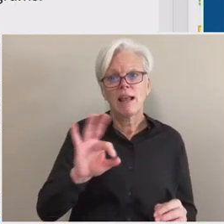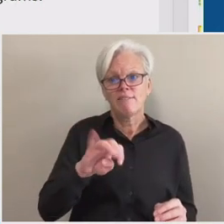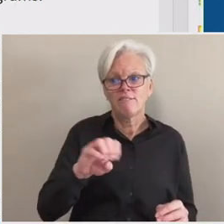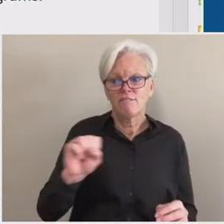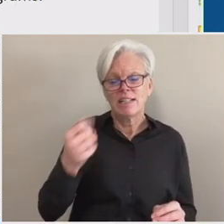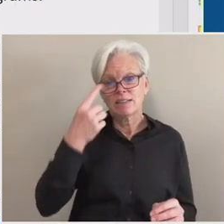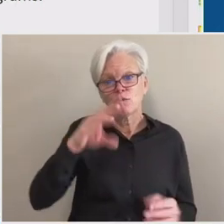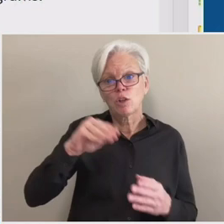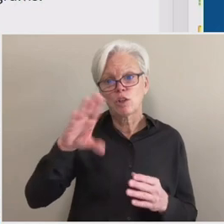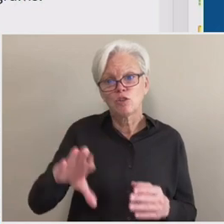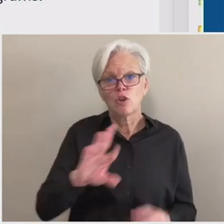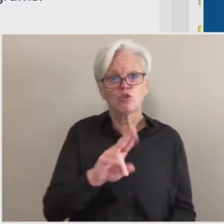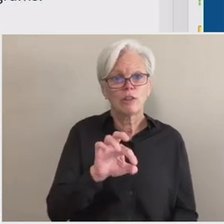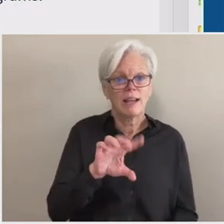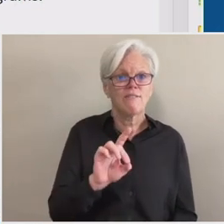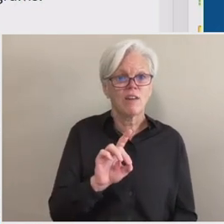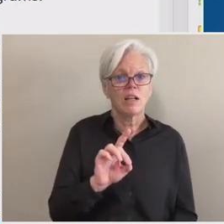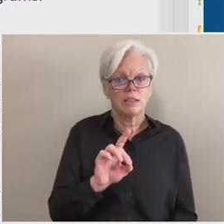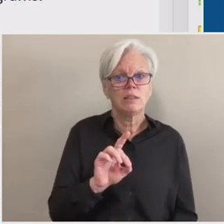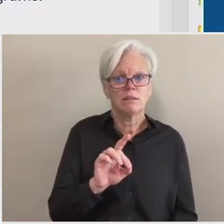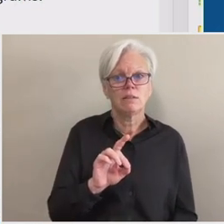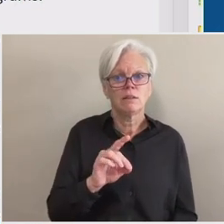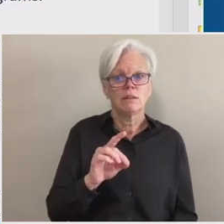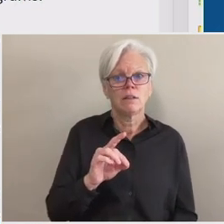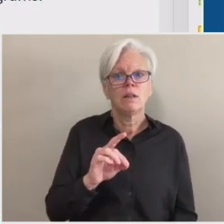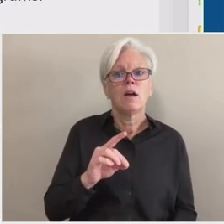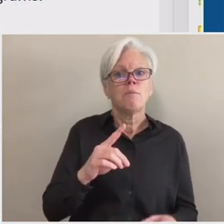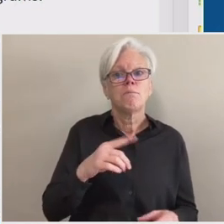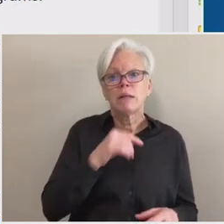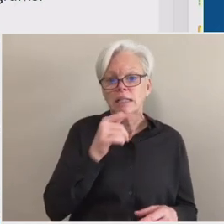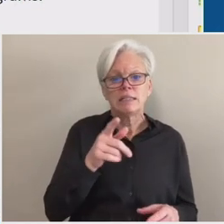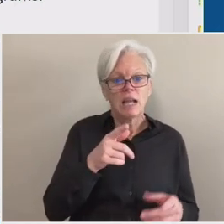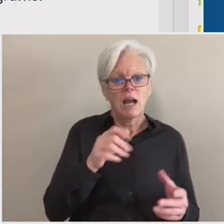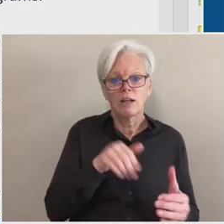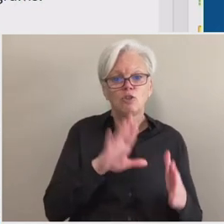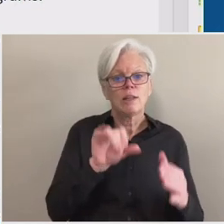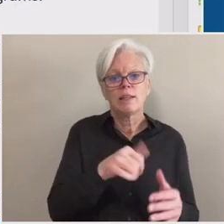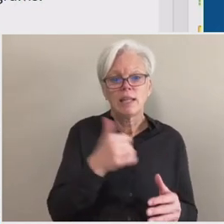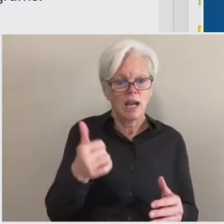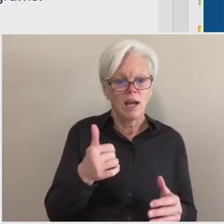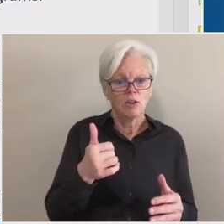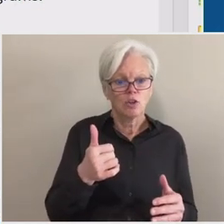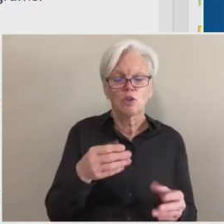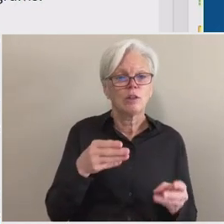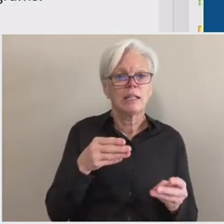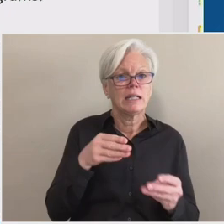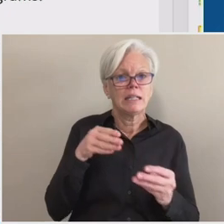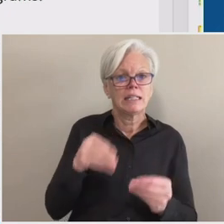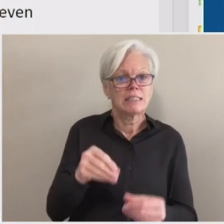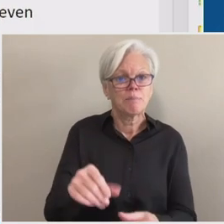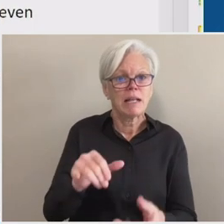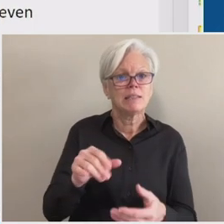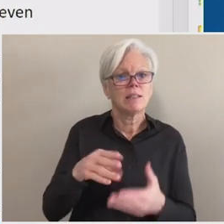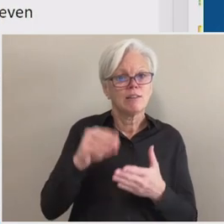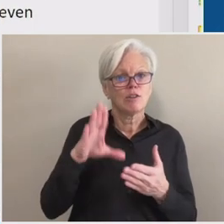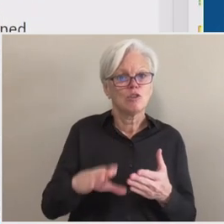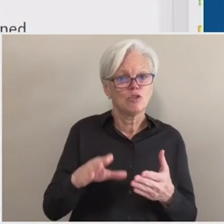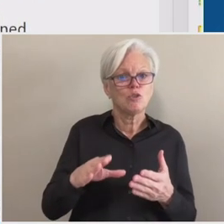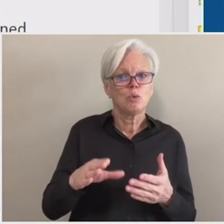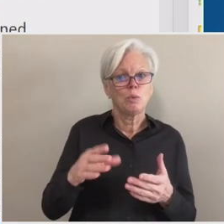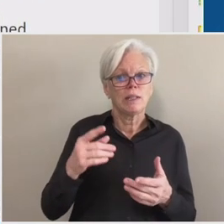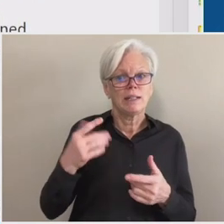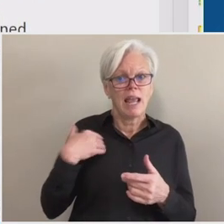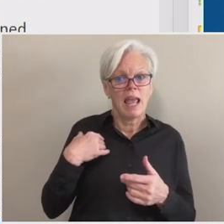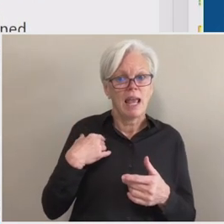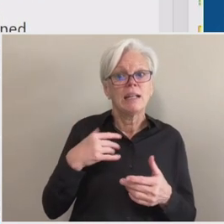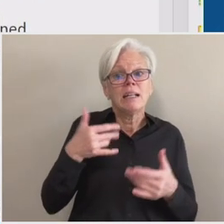student, refunding the tuition and fees for the student, but not addressing the other expenses that the student had for the period could still leave the student in a